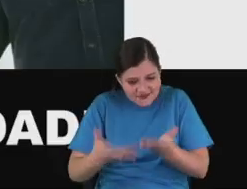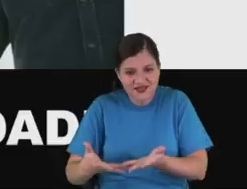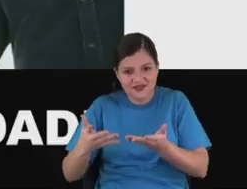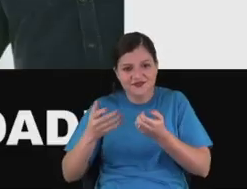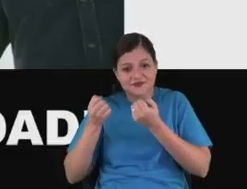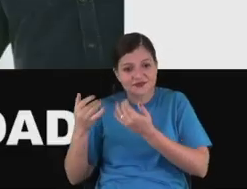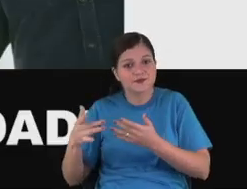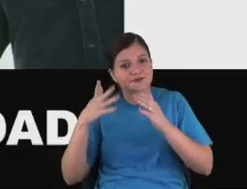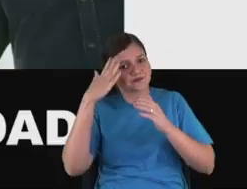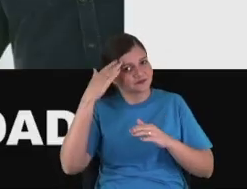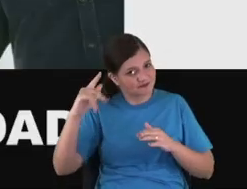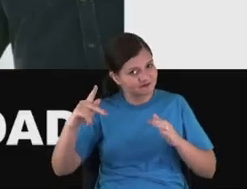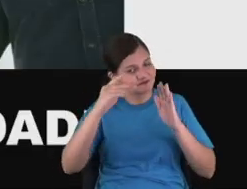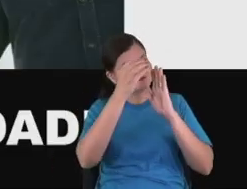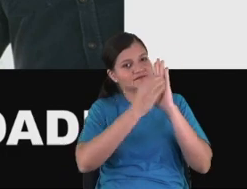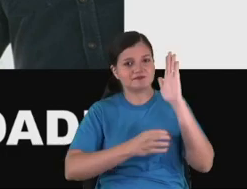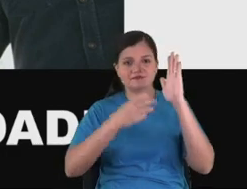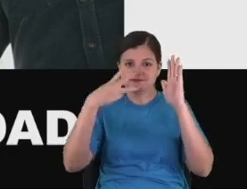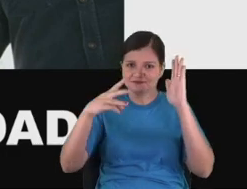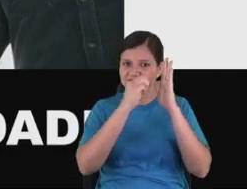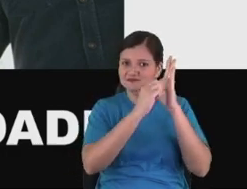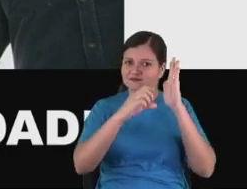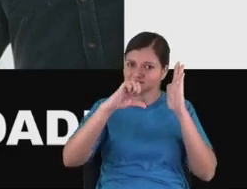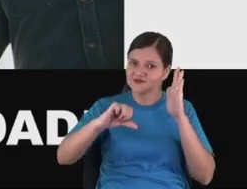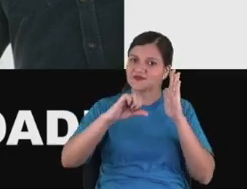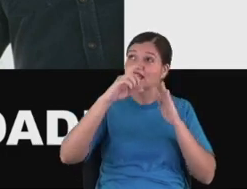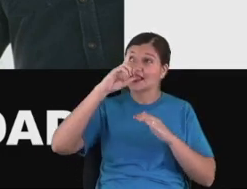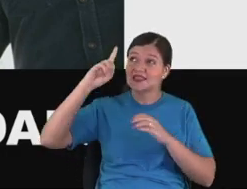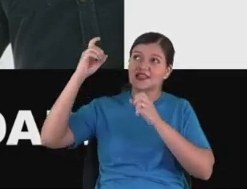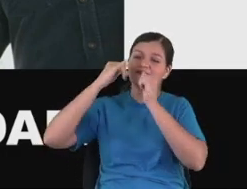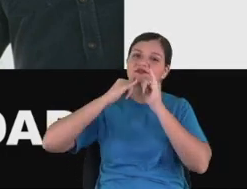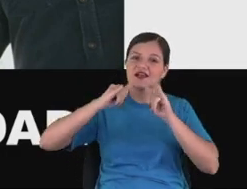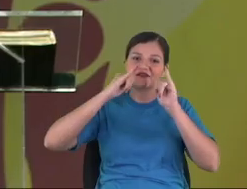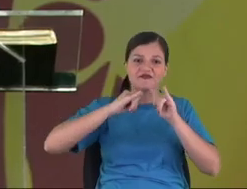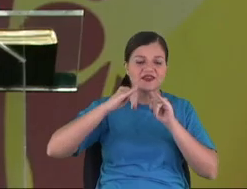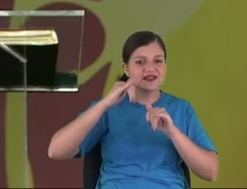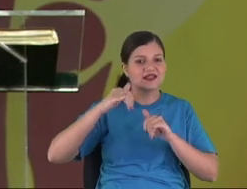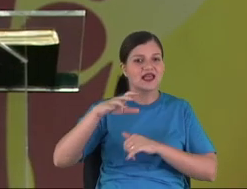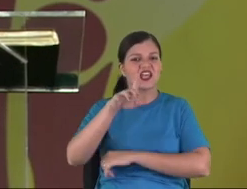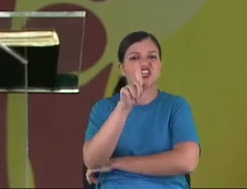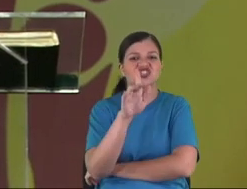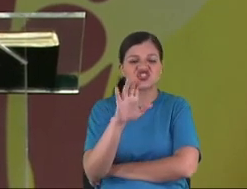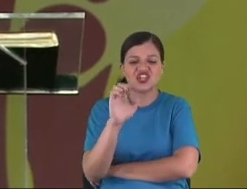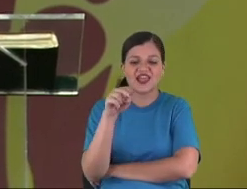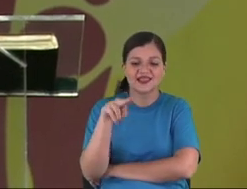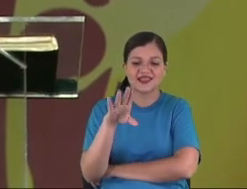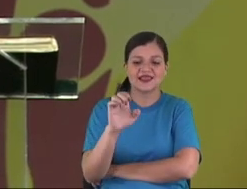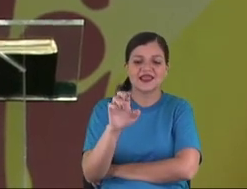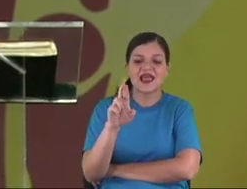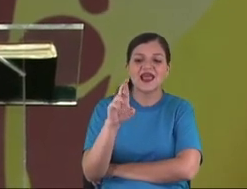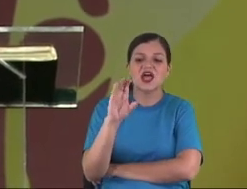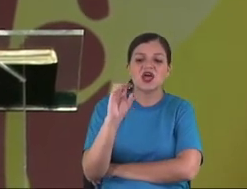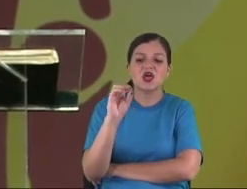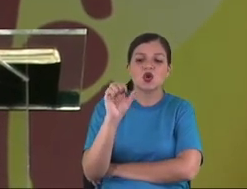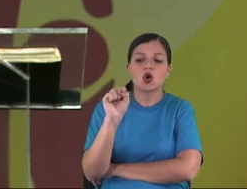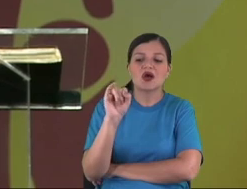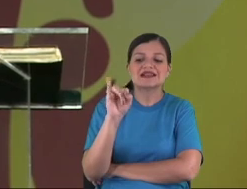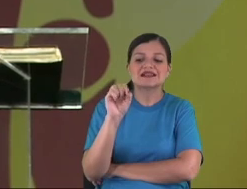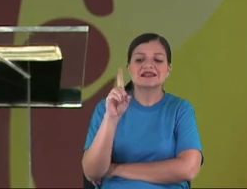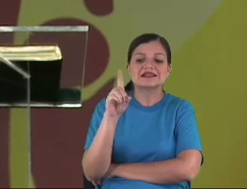generous. Proverbs 10, 9, to be generous. This is the secret of prosperity.